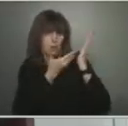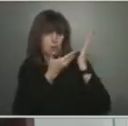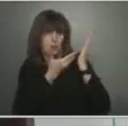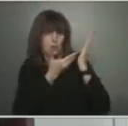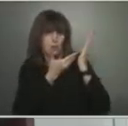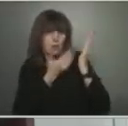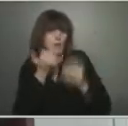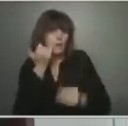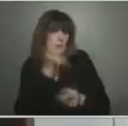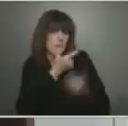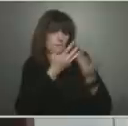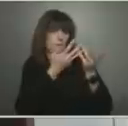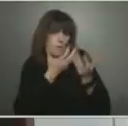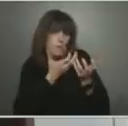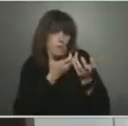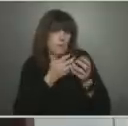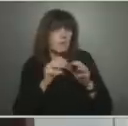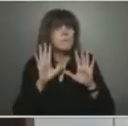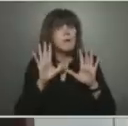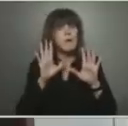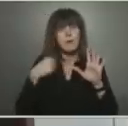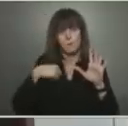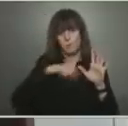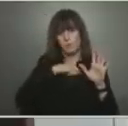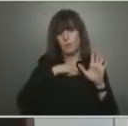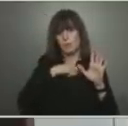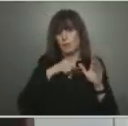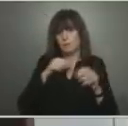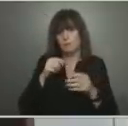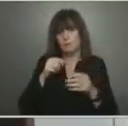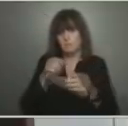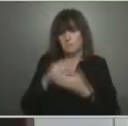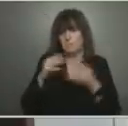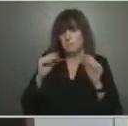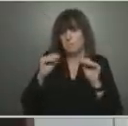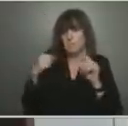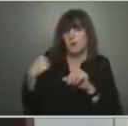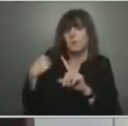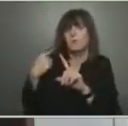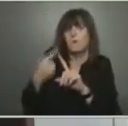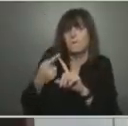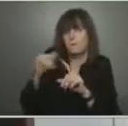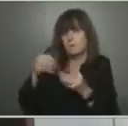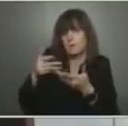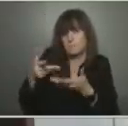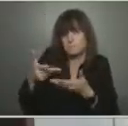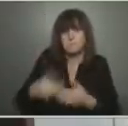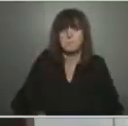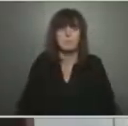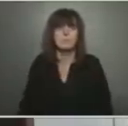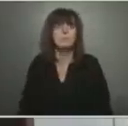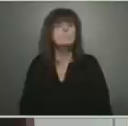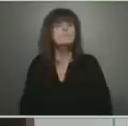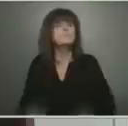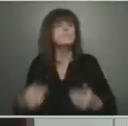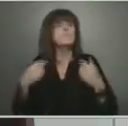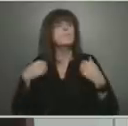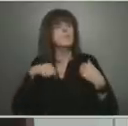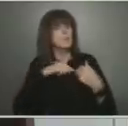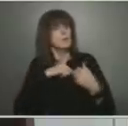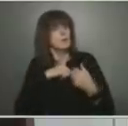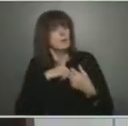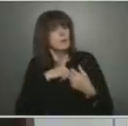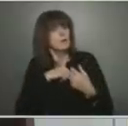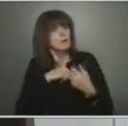We have not reviewed that as an option for government as of yet and are waiting nationally to hear the direction